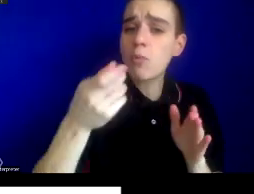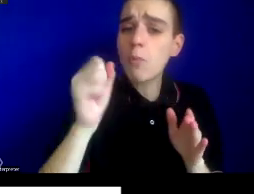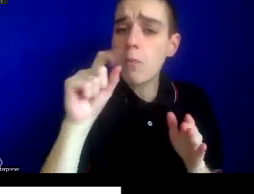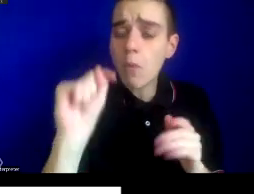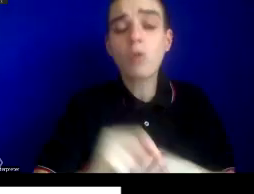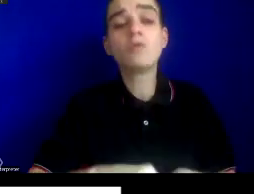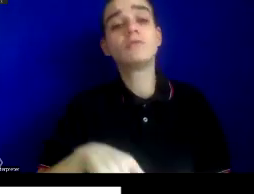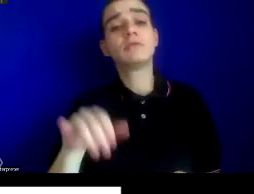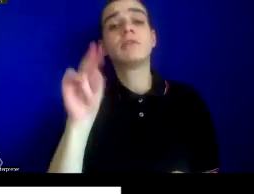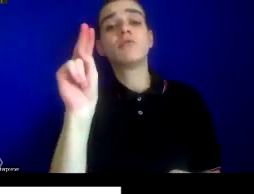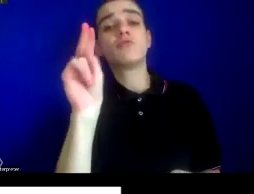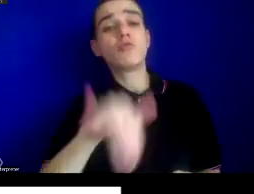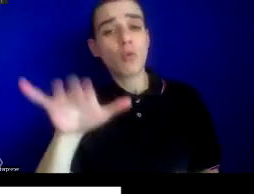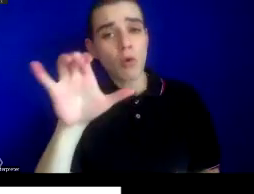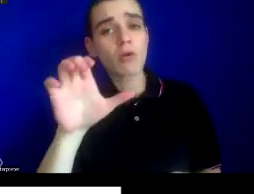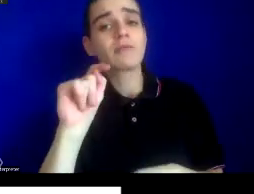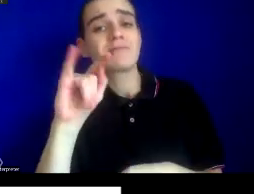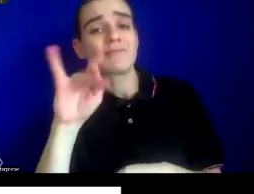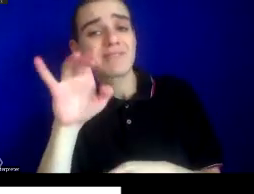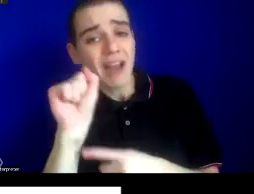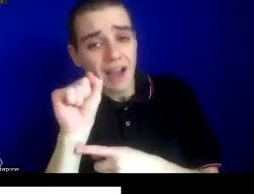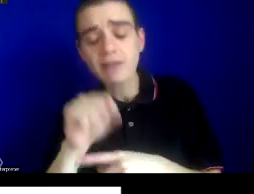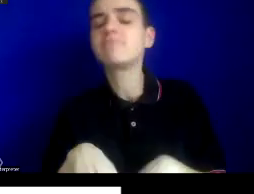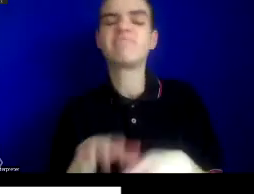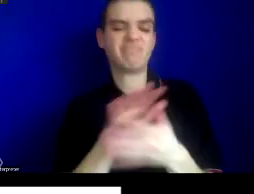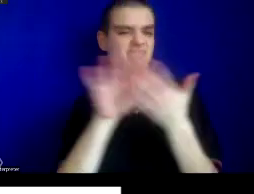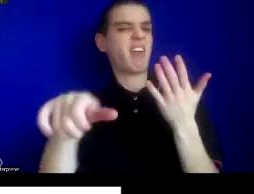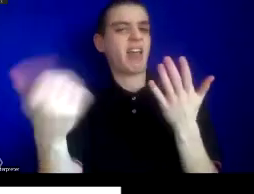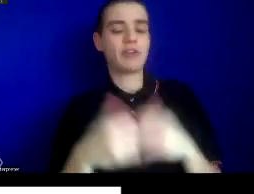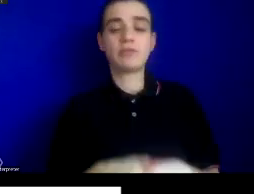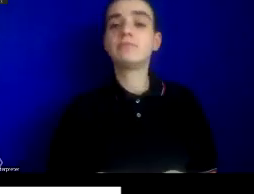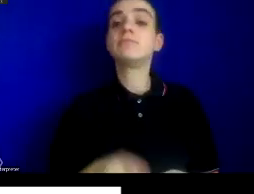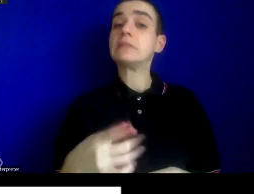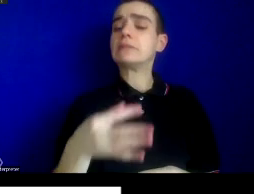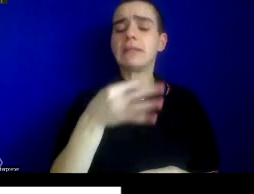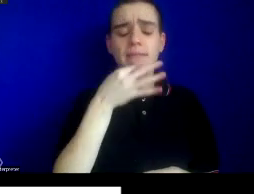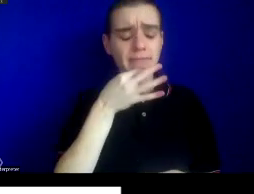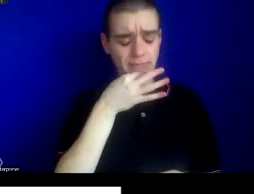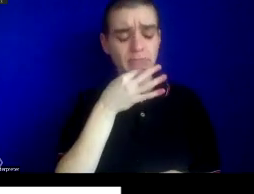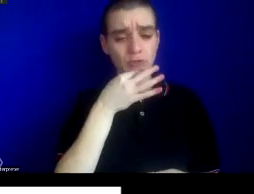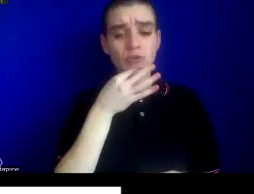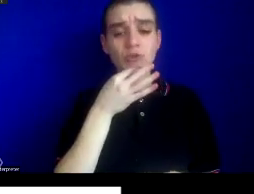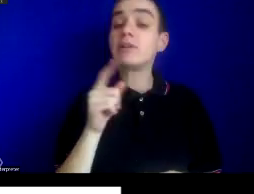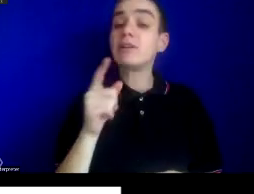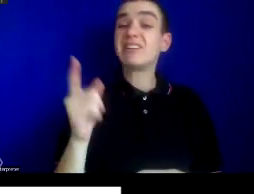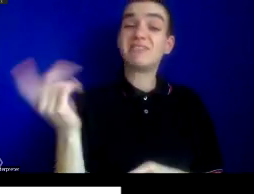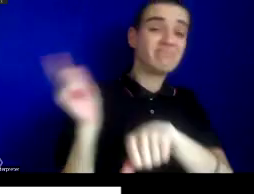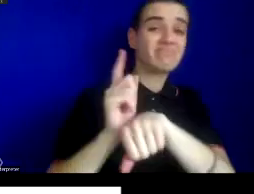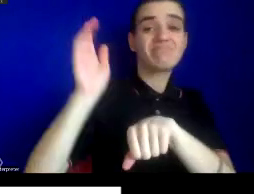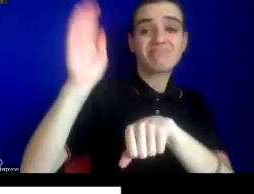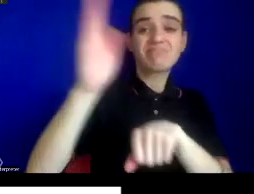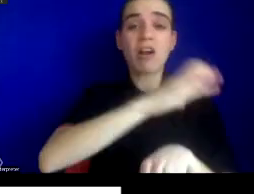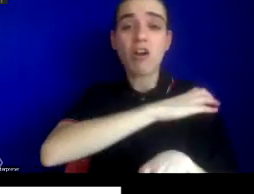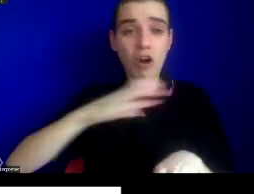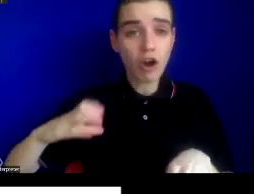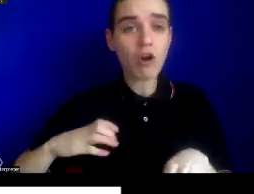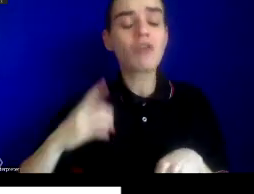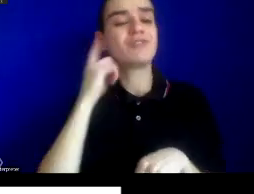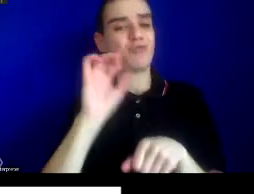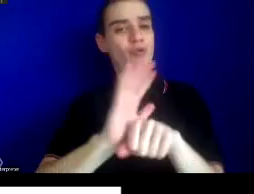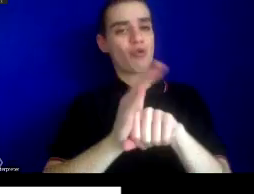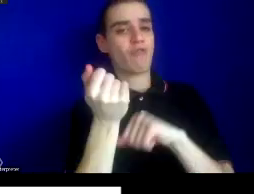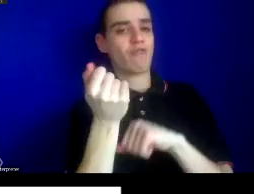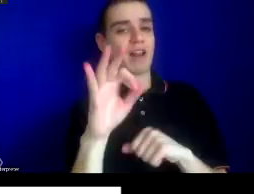media outlets. As an expert in epidemic responses, Dr. White has briefed Congress on COVID-19 responses, and he has written